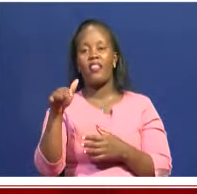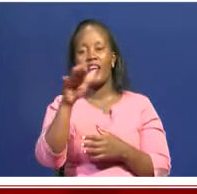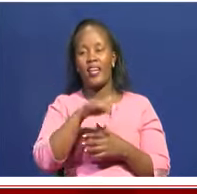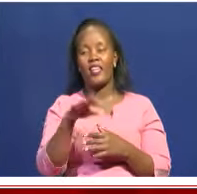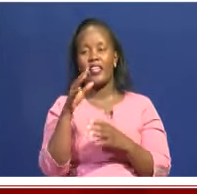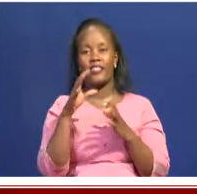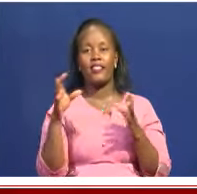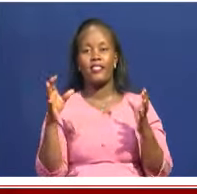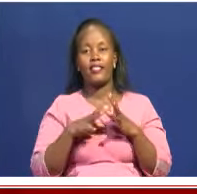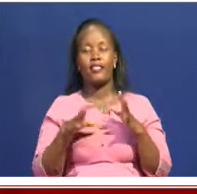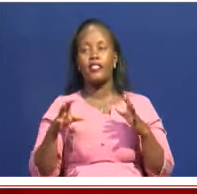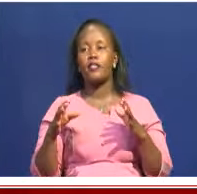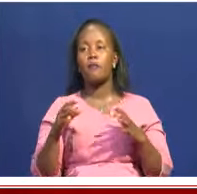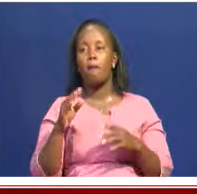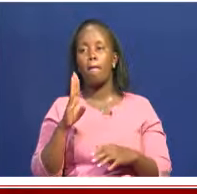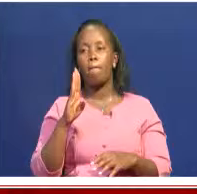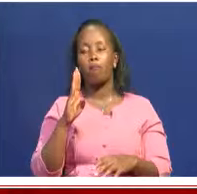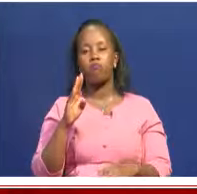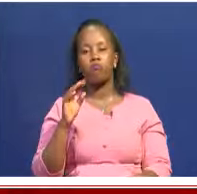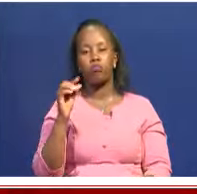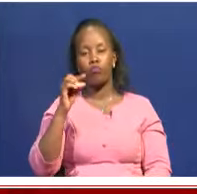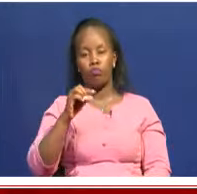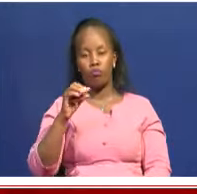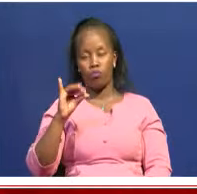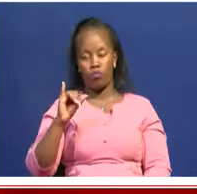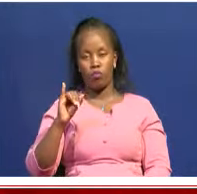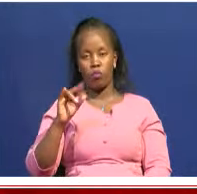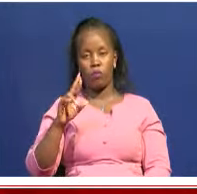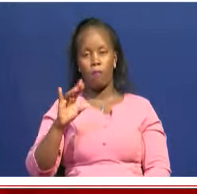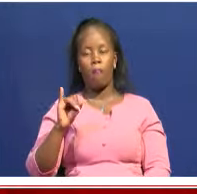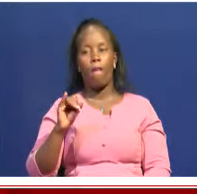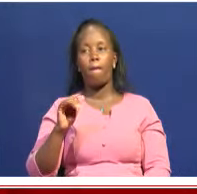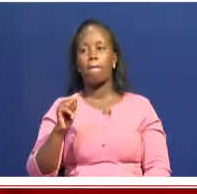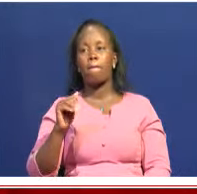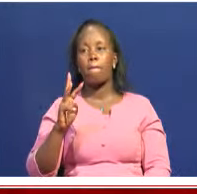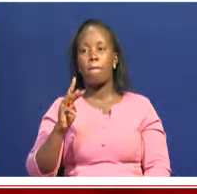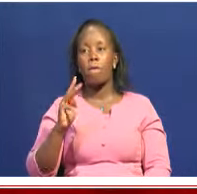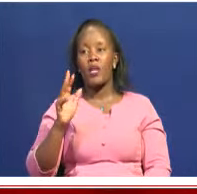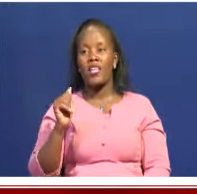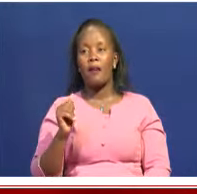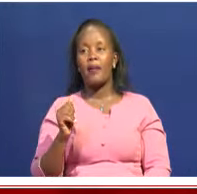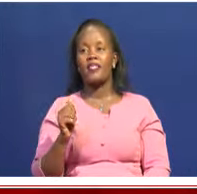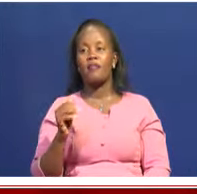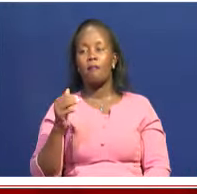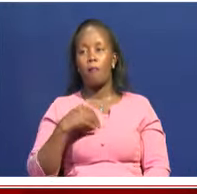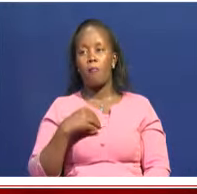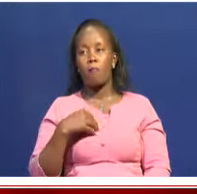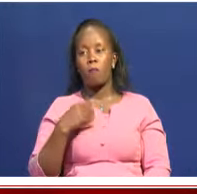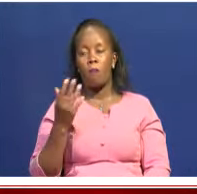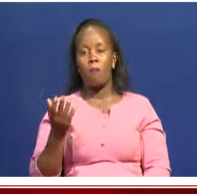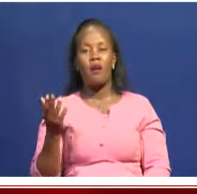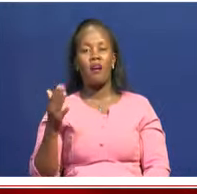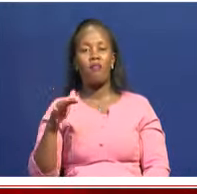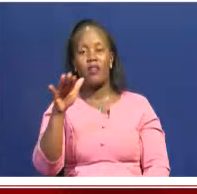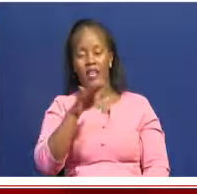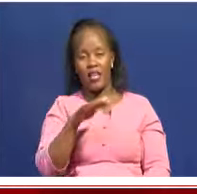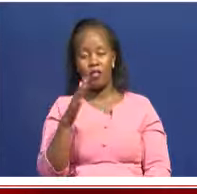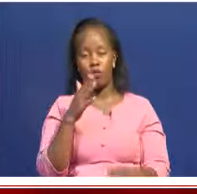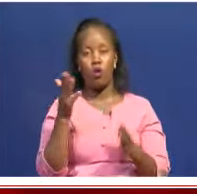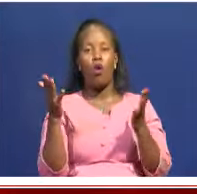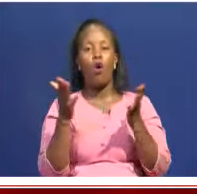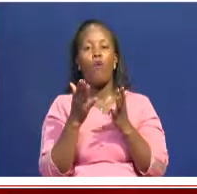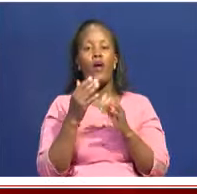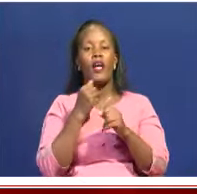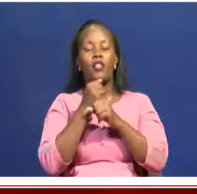have this sort of spiritual beings that they have in wooden sticks that plucks that